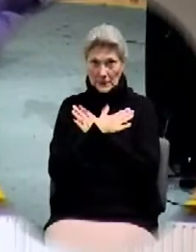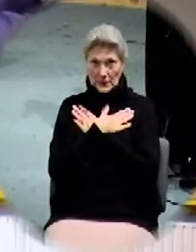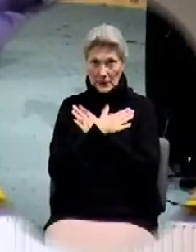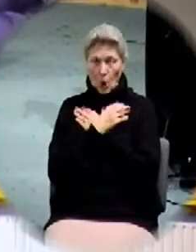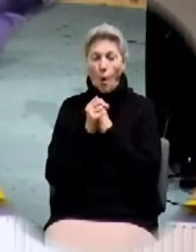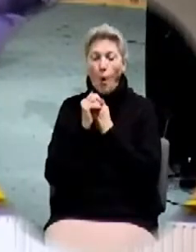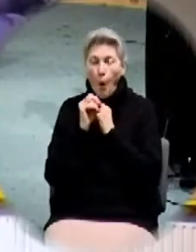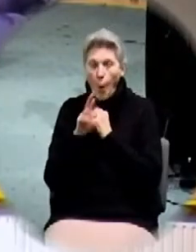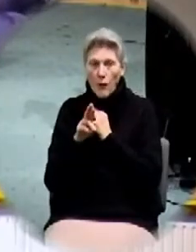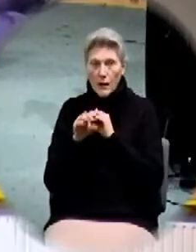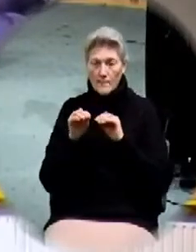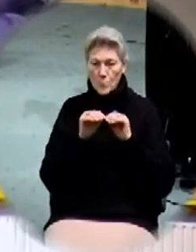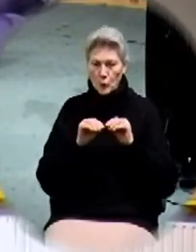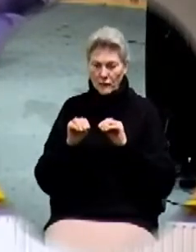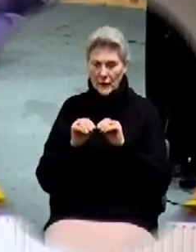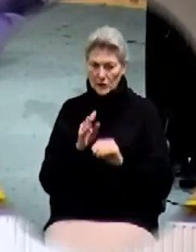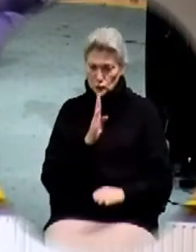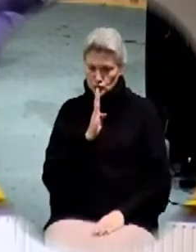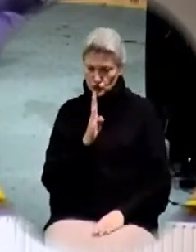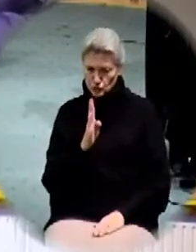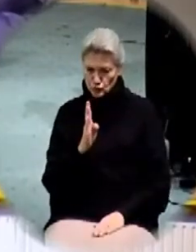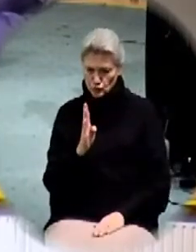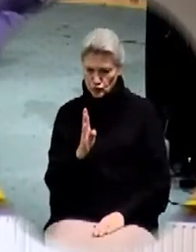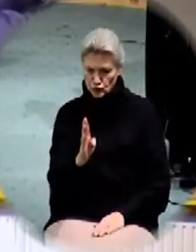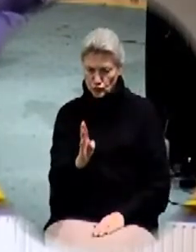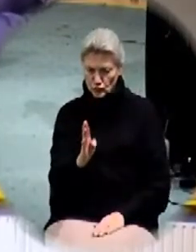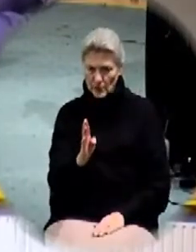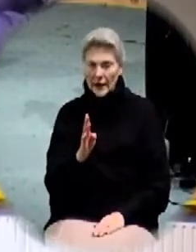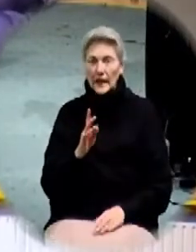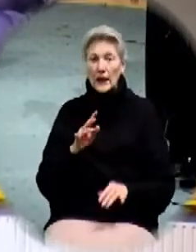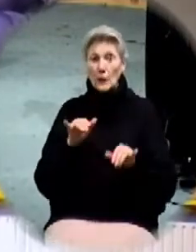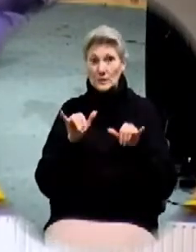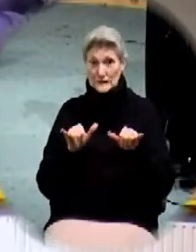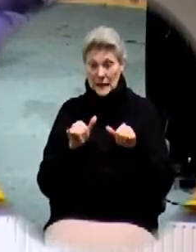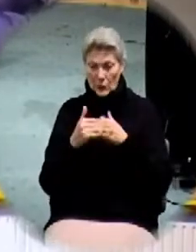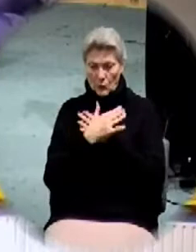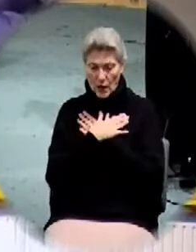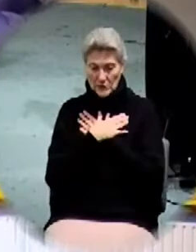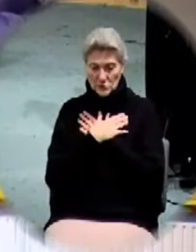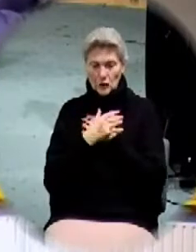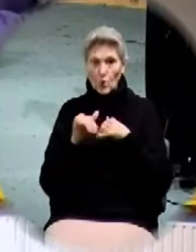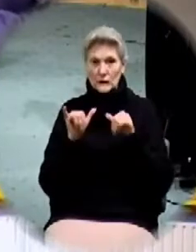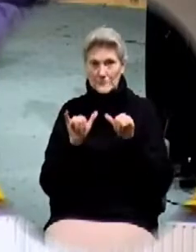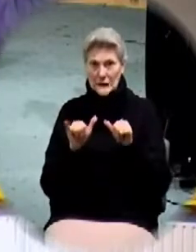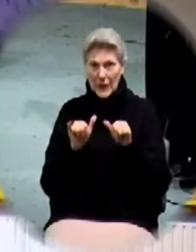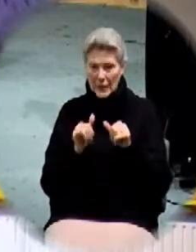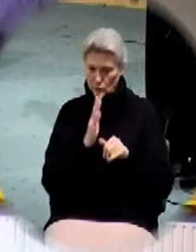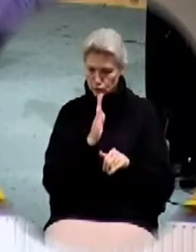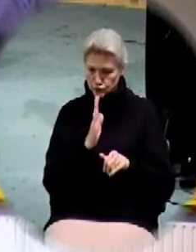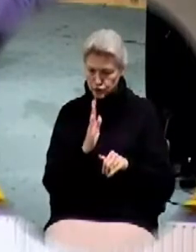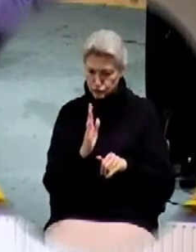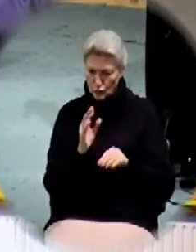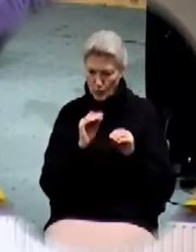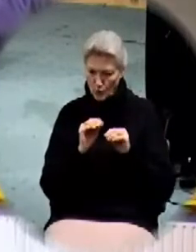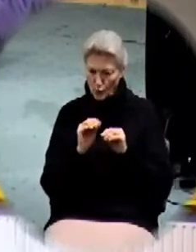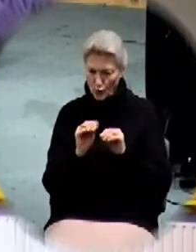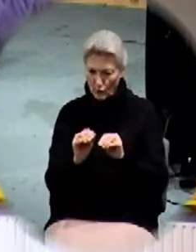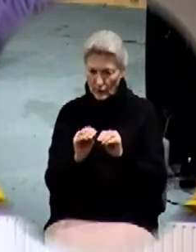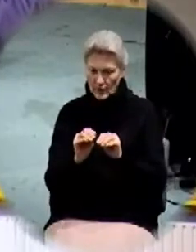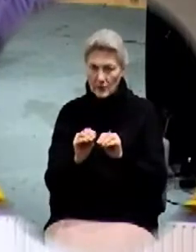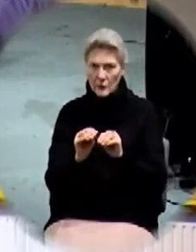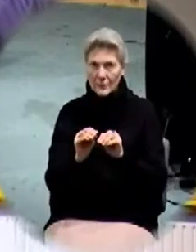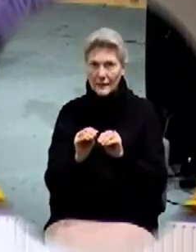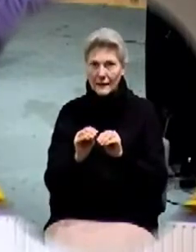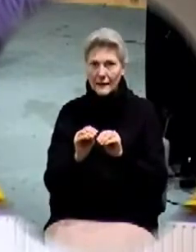a constant speed in a straight line, it will remain at rest or keep moving in a straight line at constant speed unless act upon by a force,